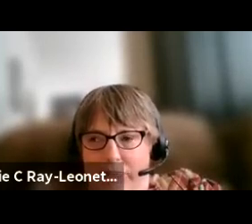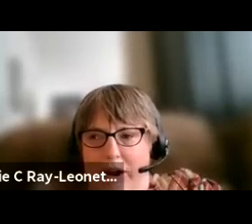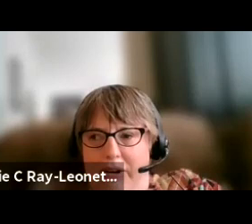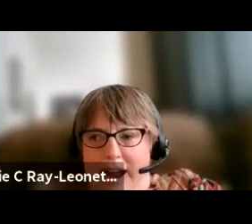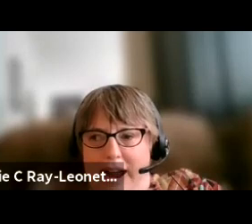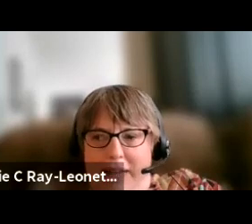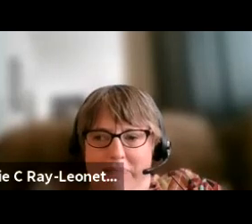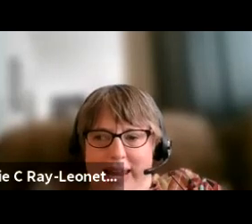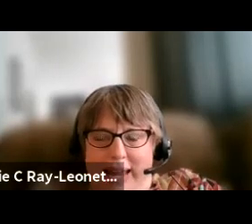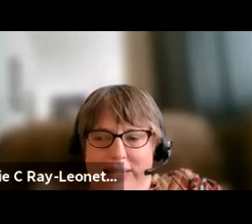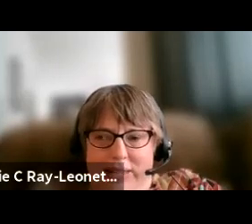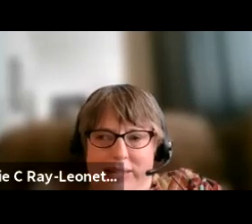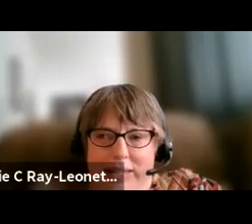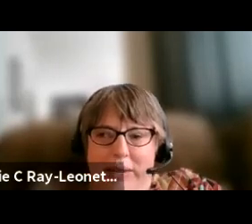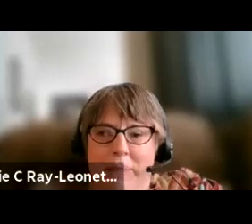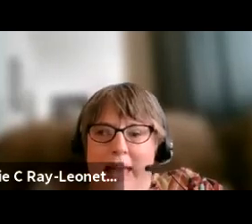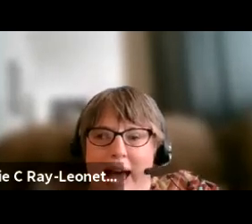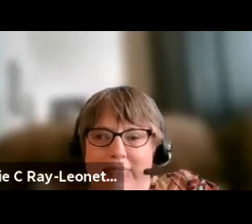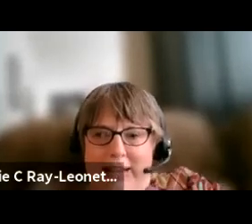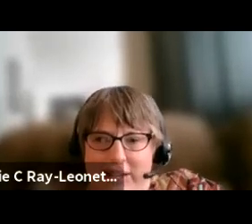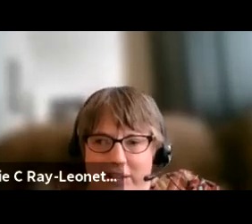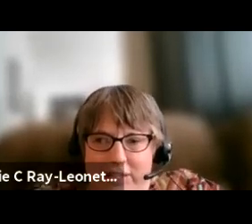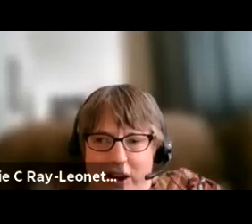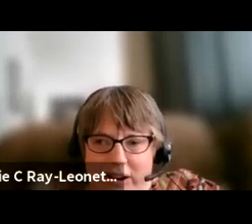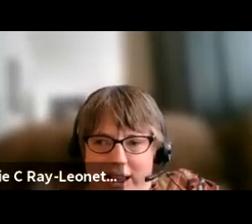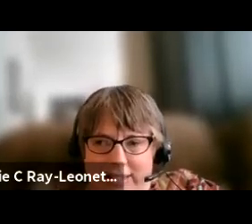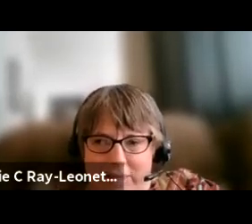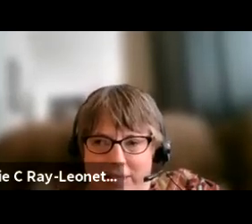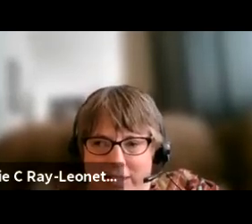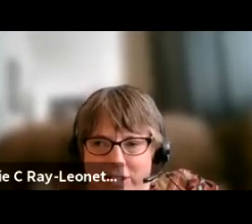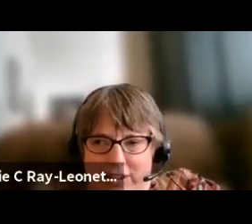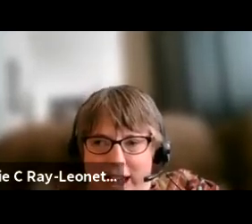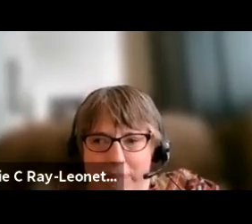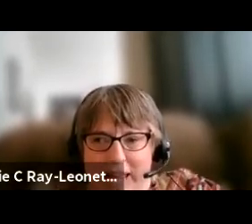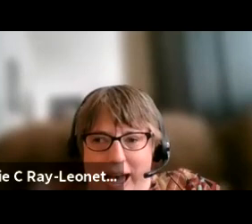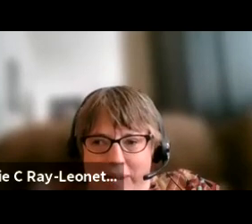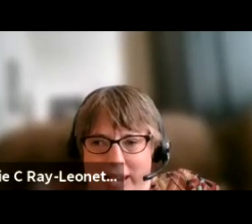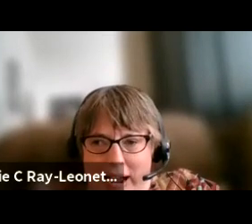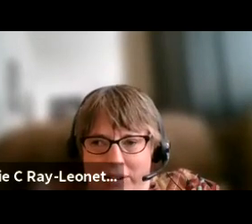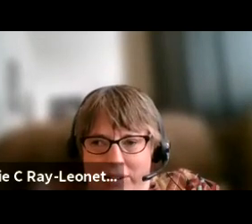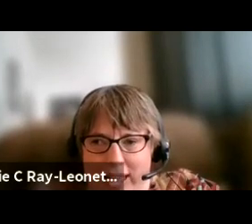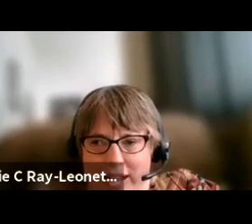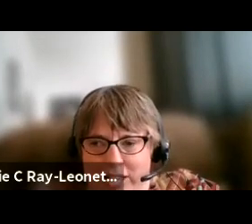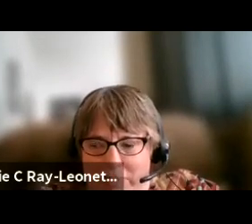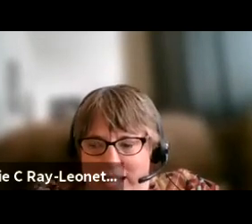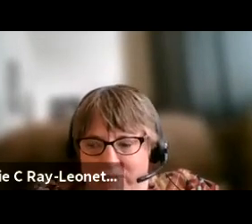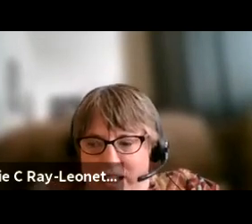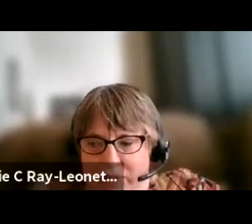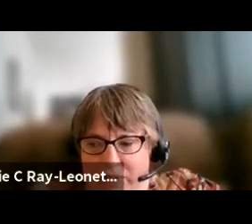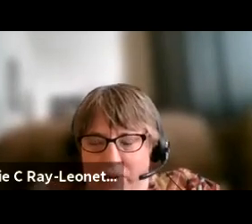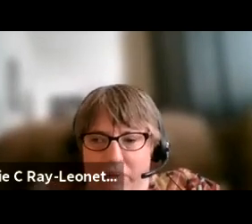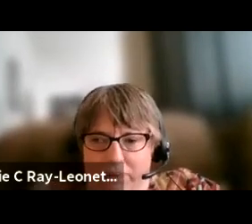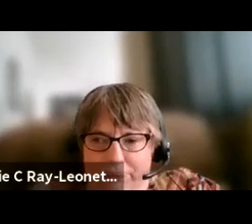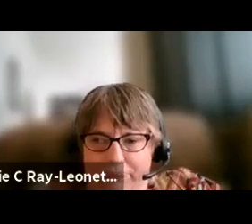particular program in many instances. And that's a concern and something that should not be happening under the HCBS